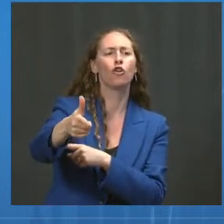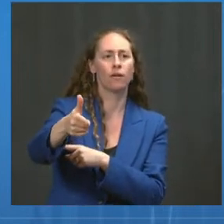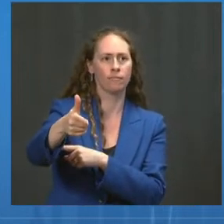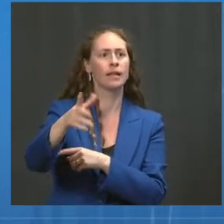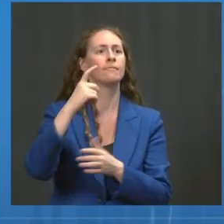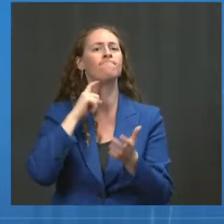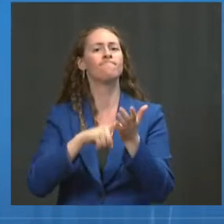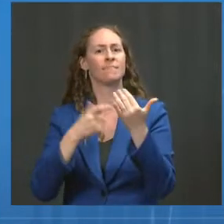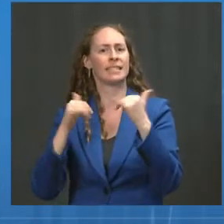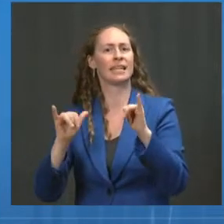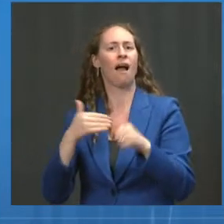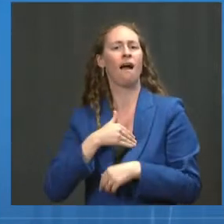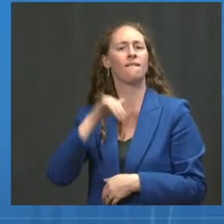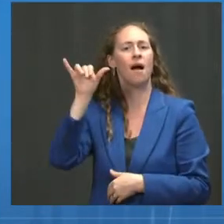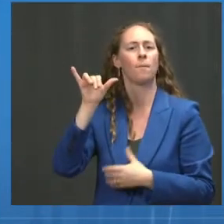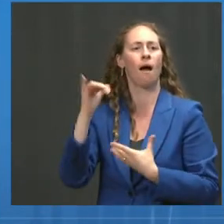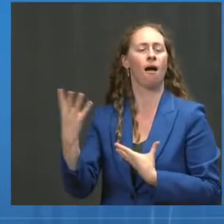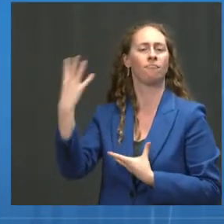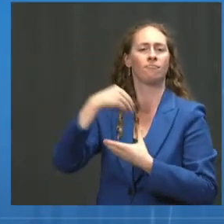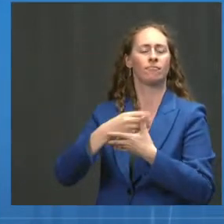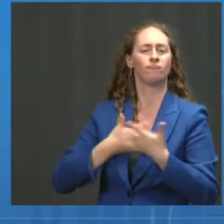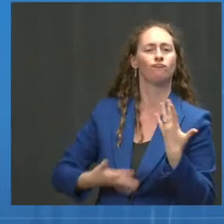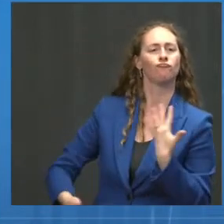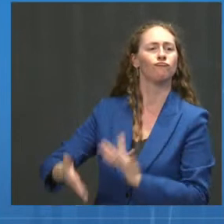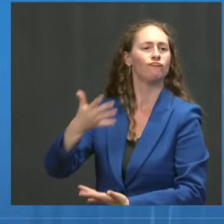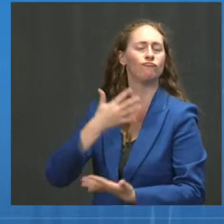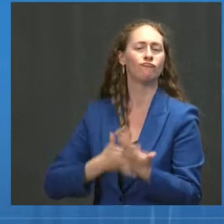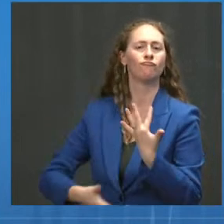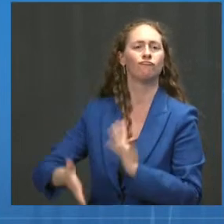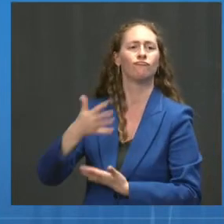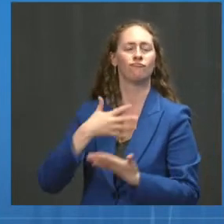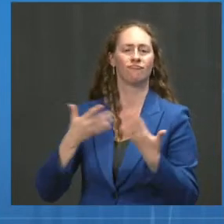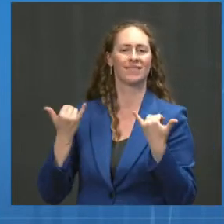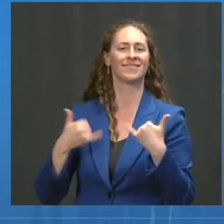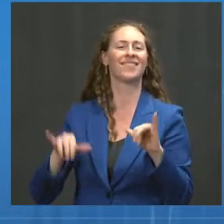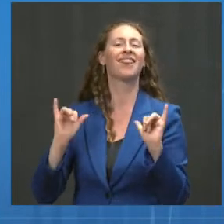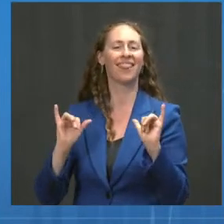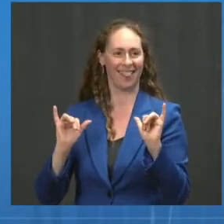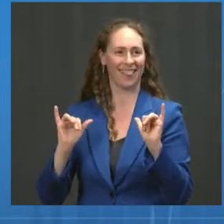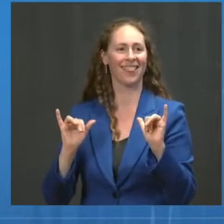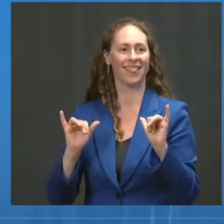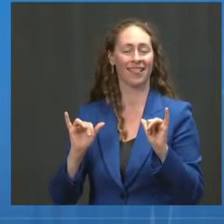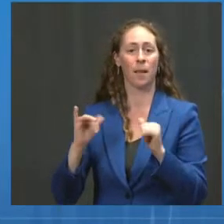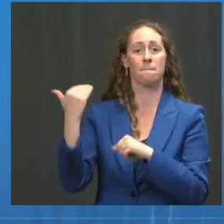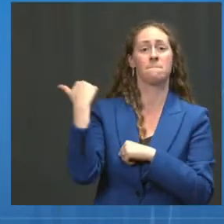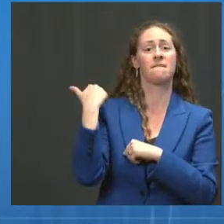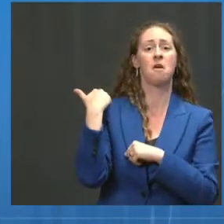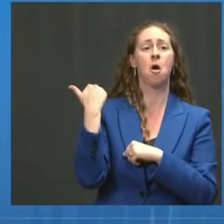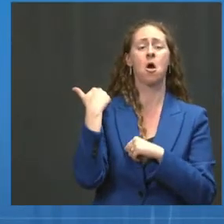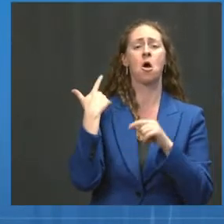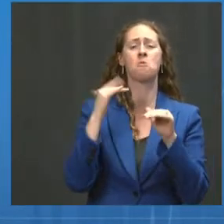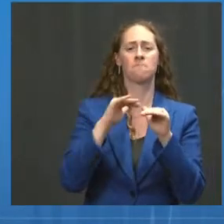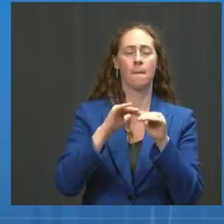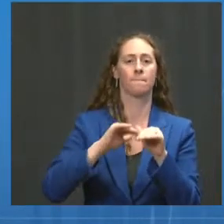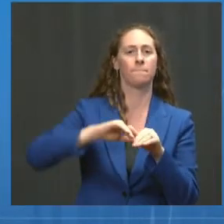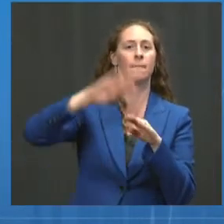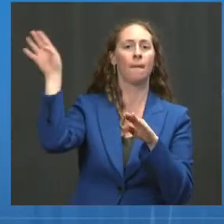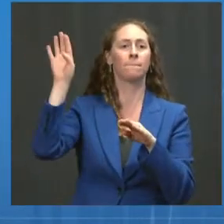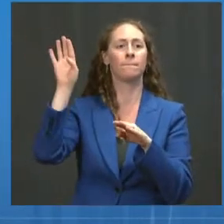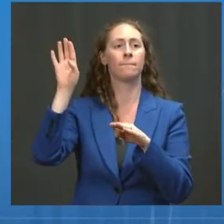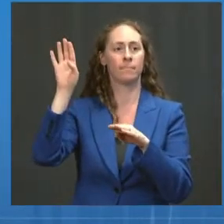one to a hundred, which goes up from the vertical red line. That gives you an efficacy of 91%.